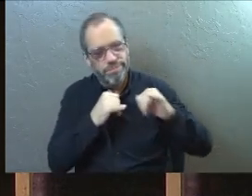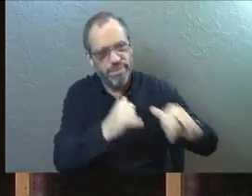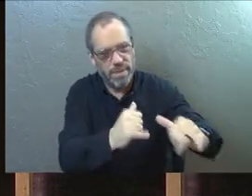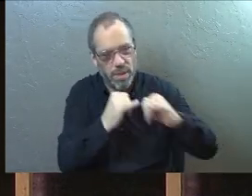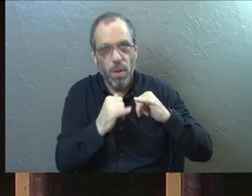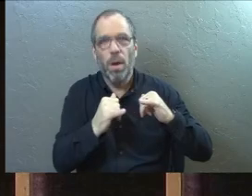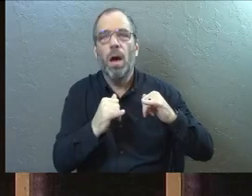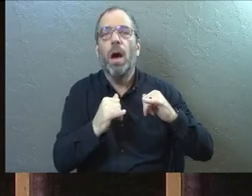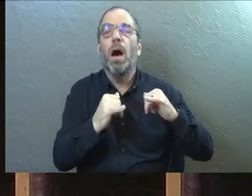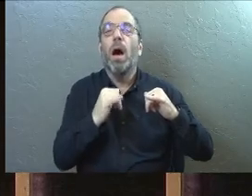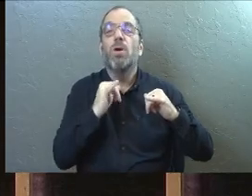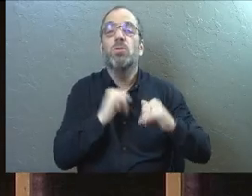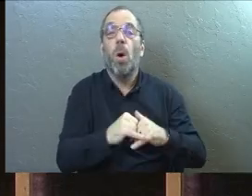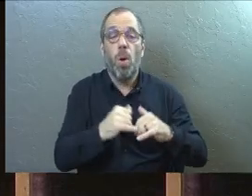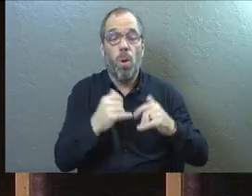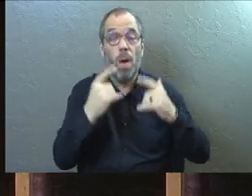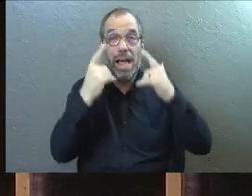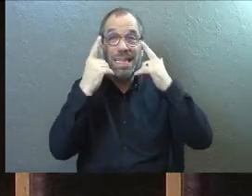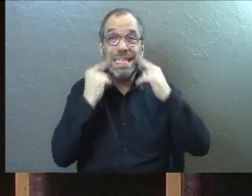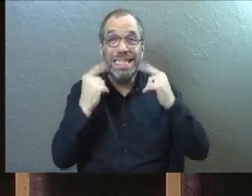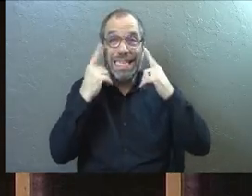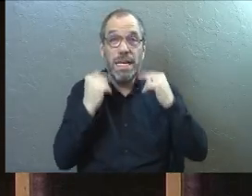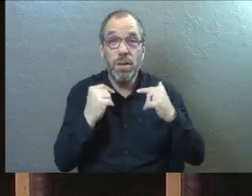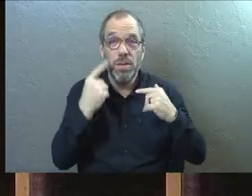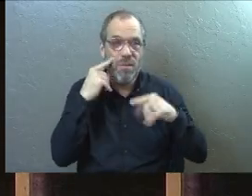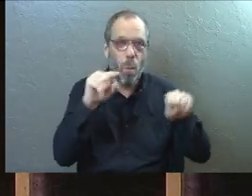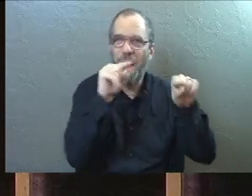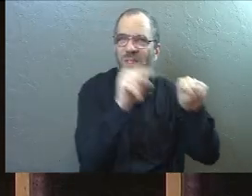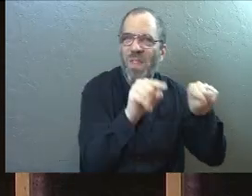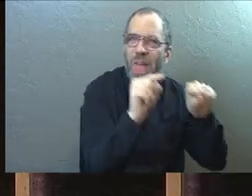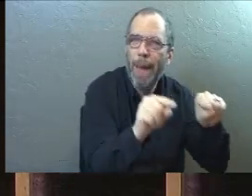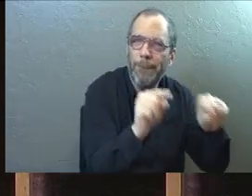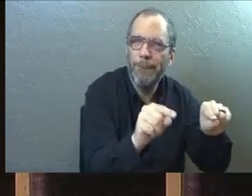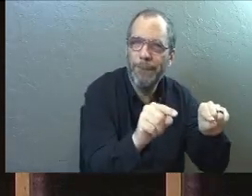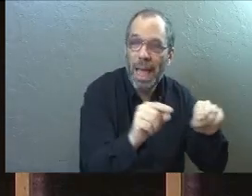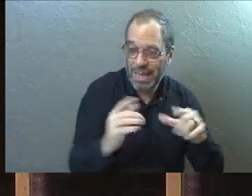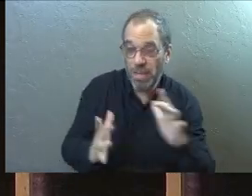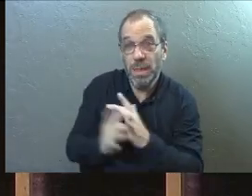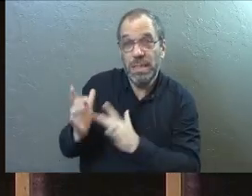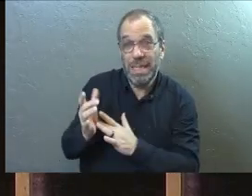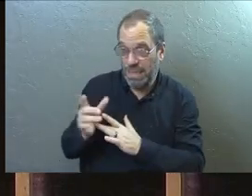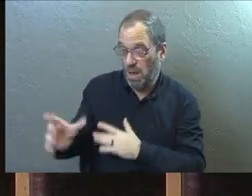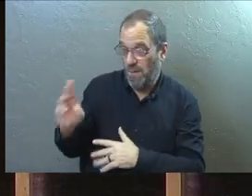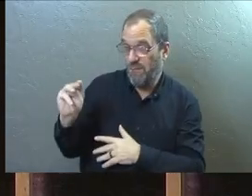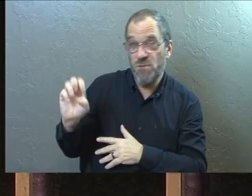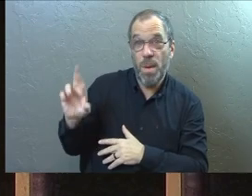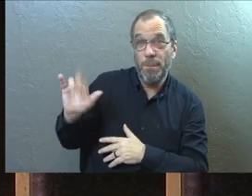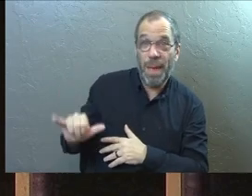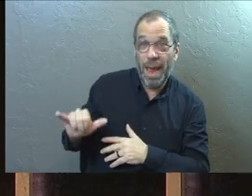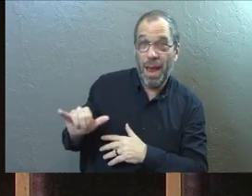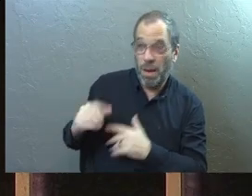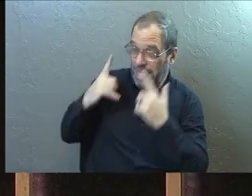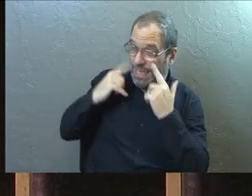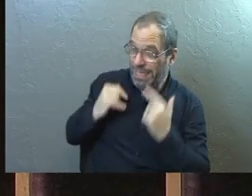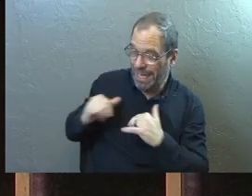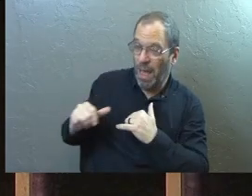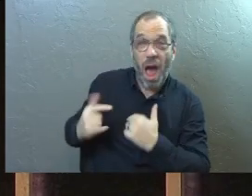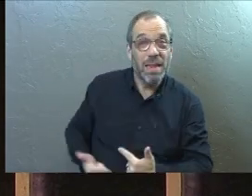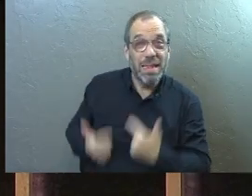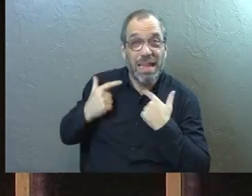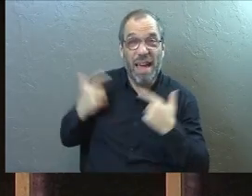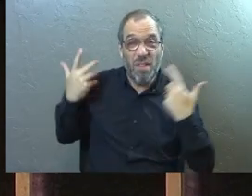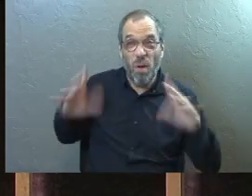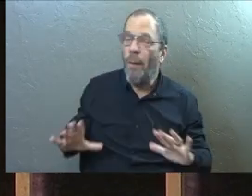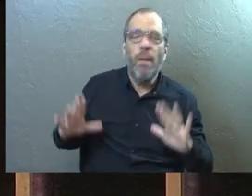tears are for the crying person. Does that make sense? And that's what Jesus is doing right now. Their life isn't over.